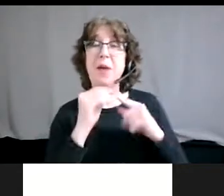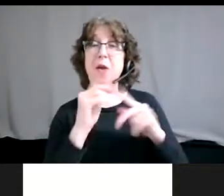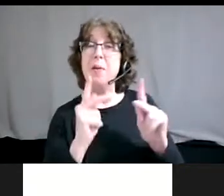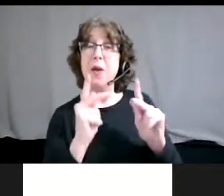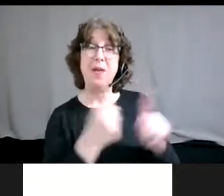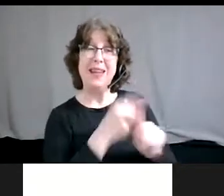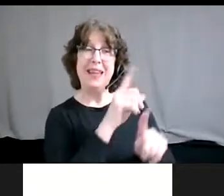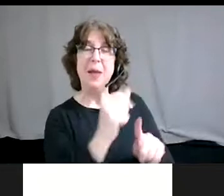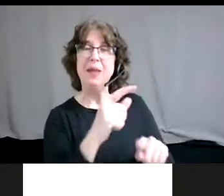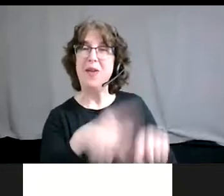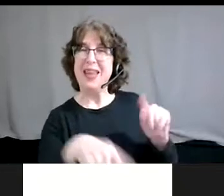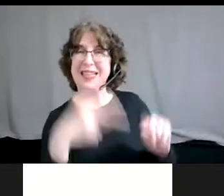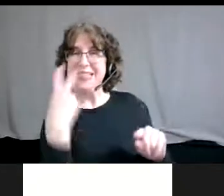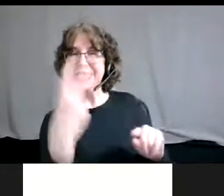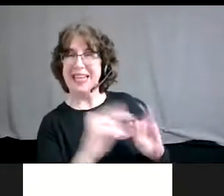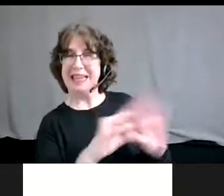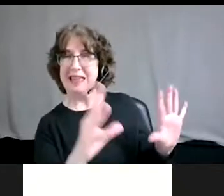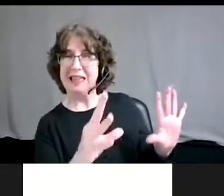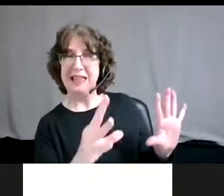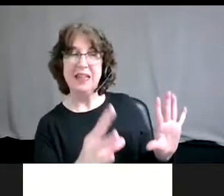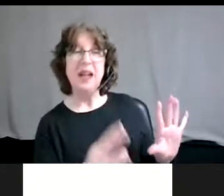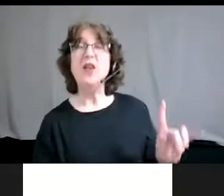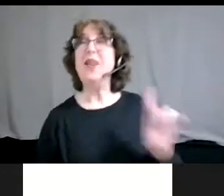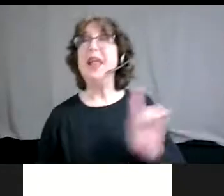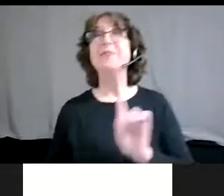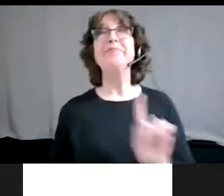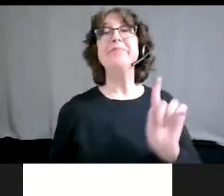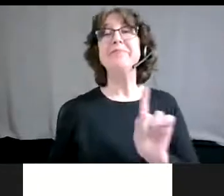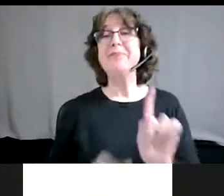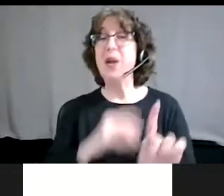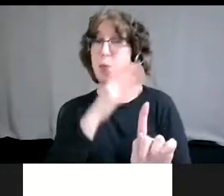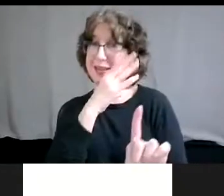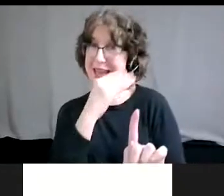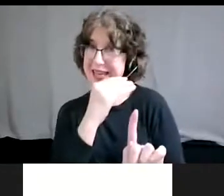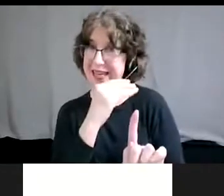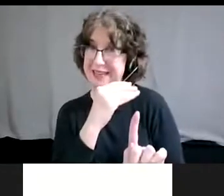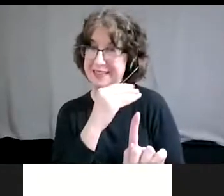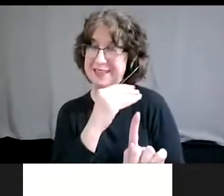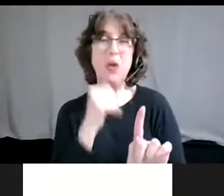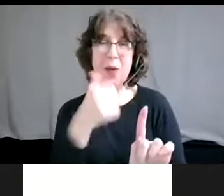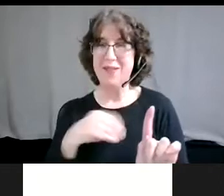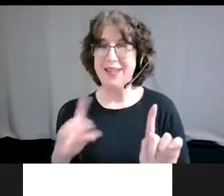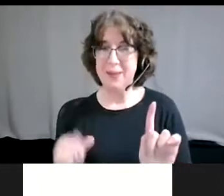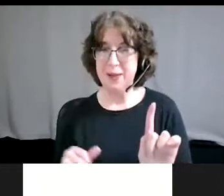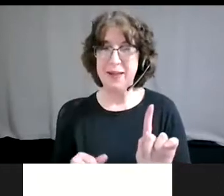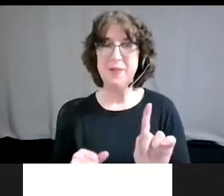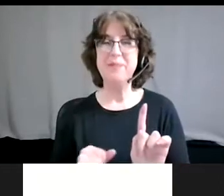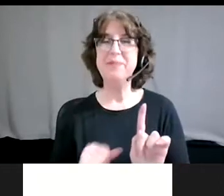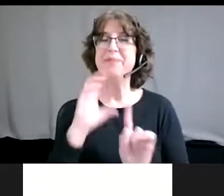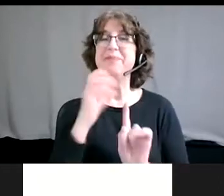disabilities who are sort of performing as though they don't. So this is sort of, you know,